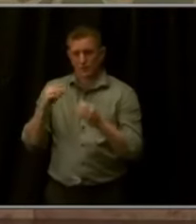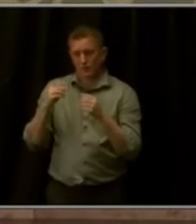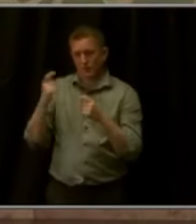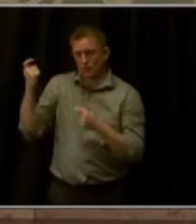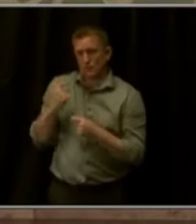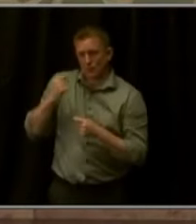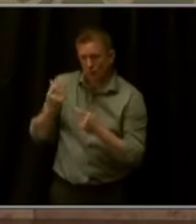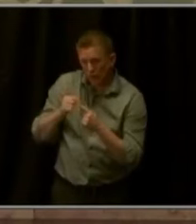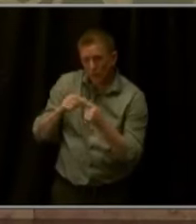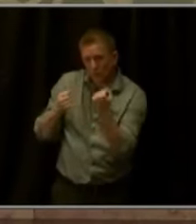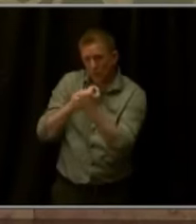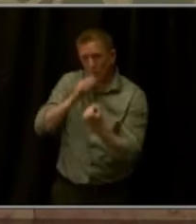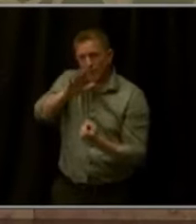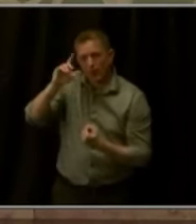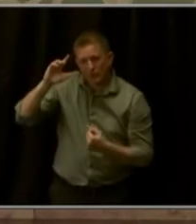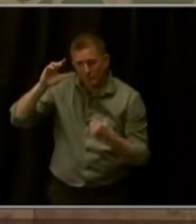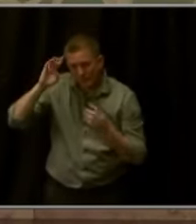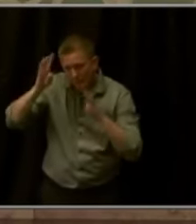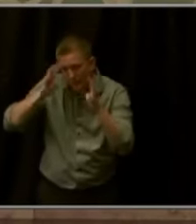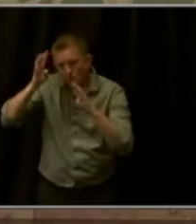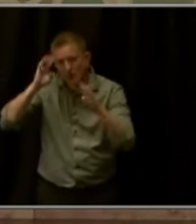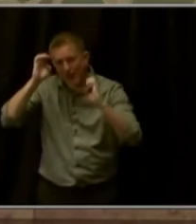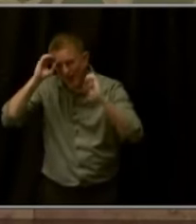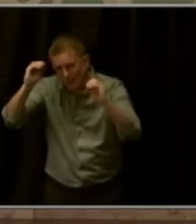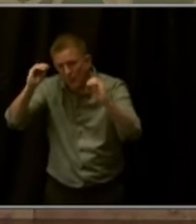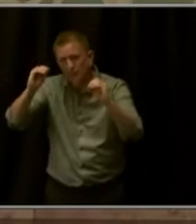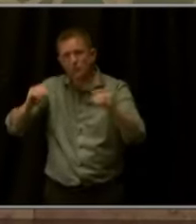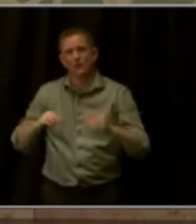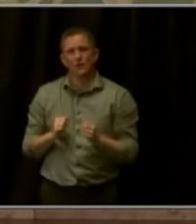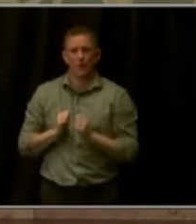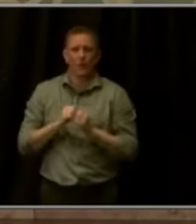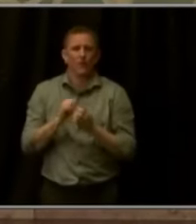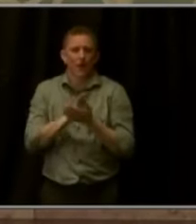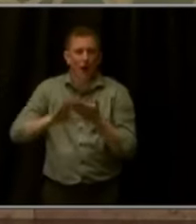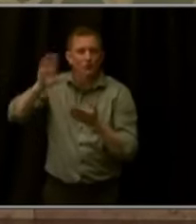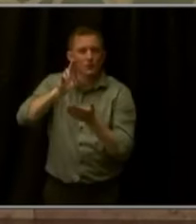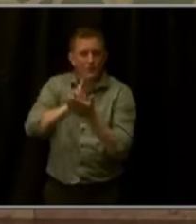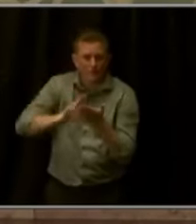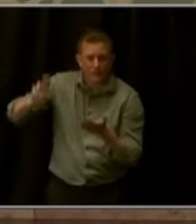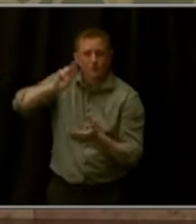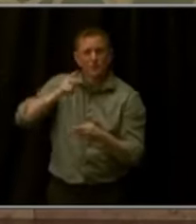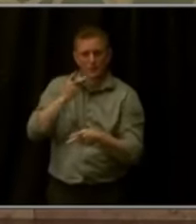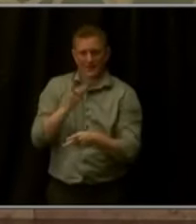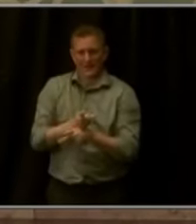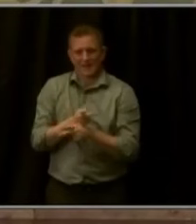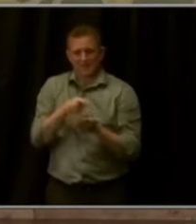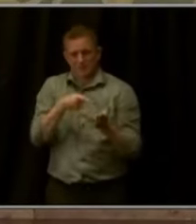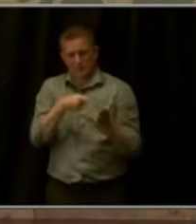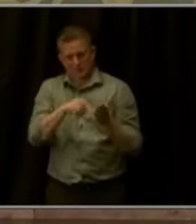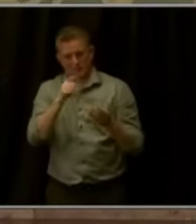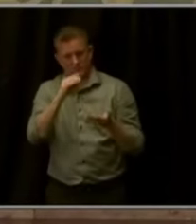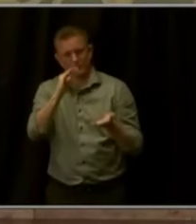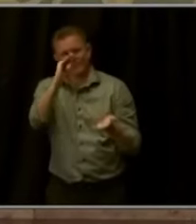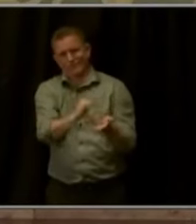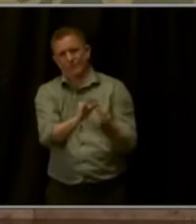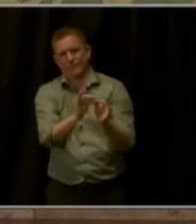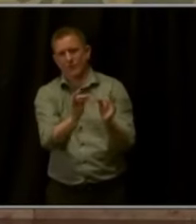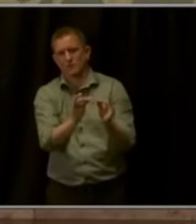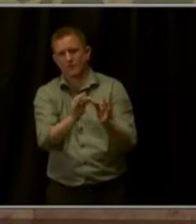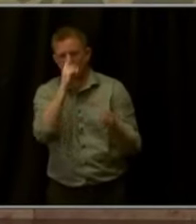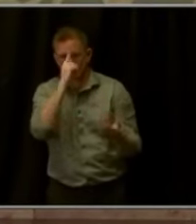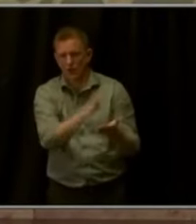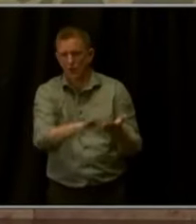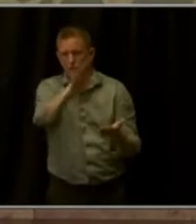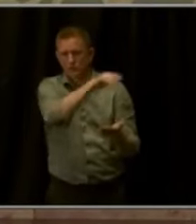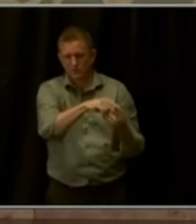education. We're working with higher education institutions to keep tuition low through innovation and greater efficiency. And